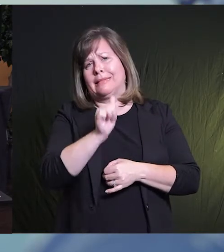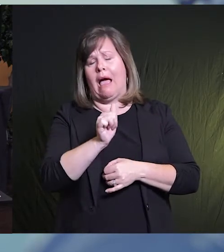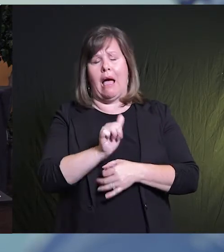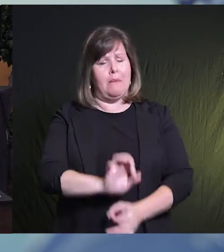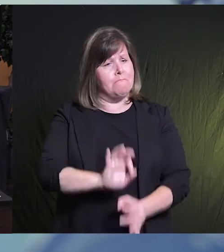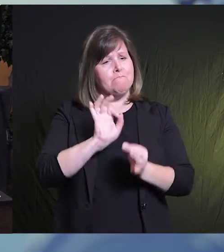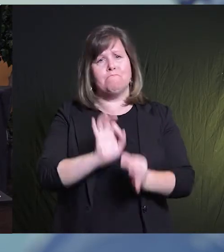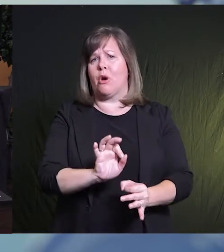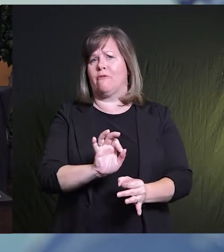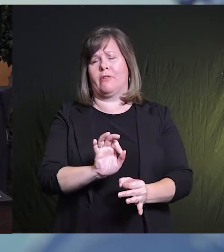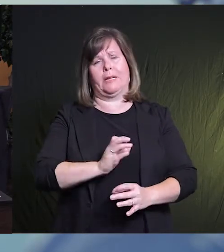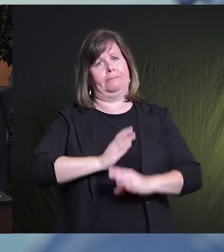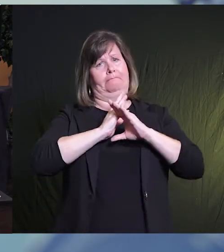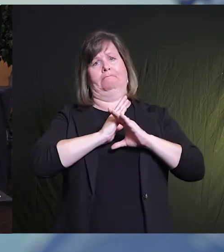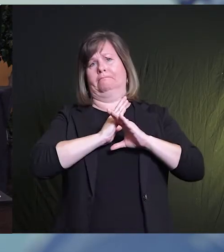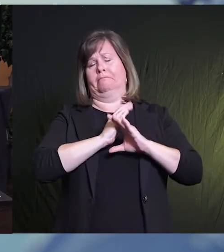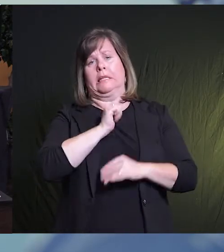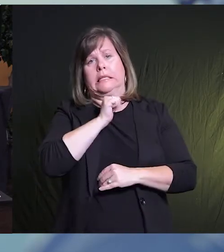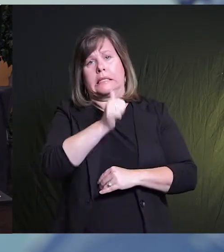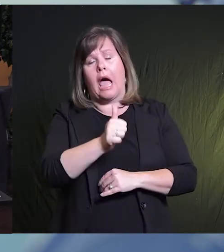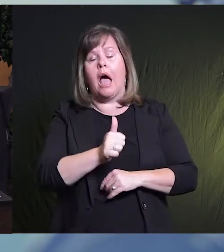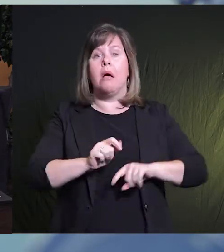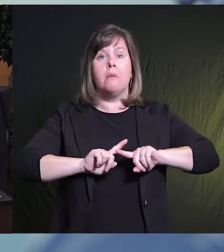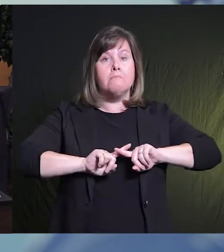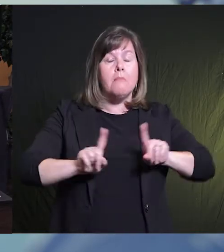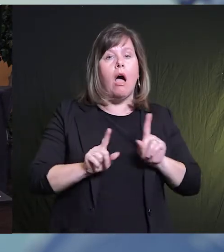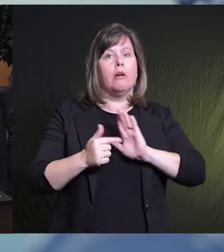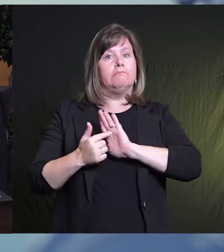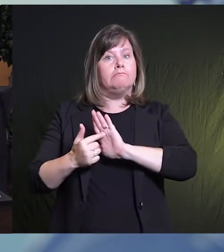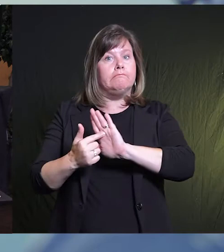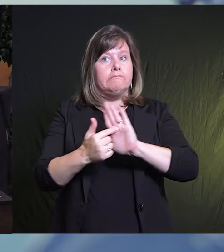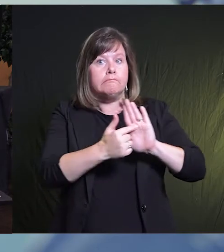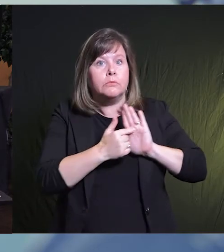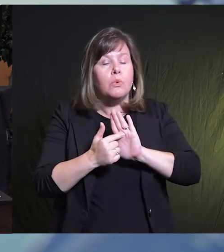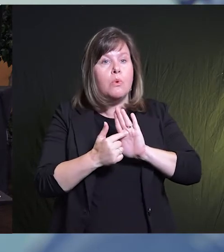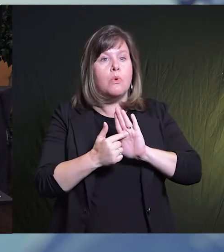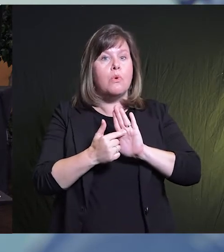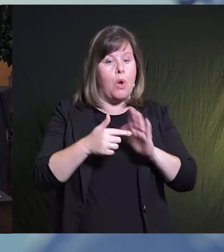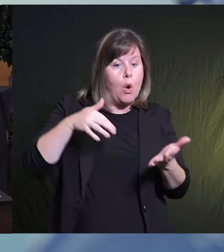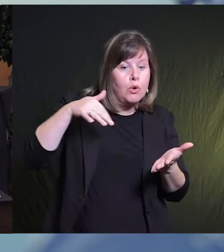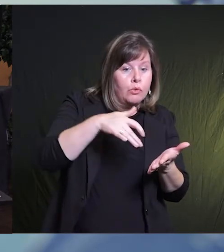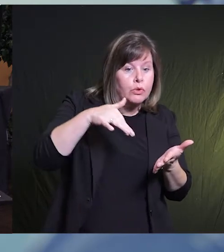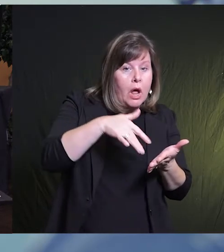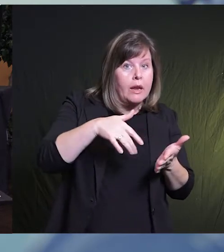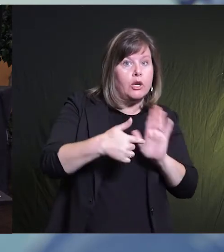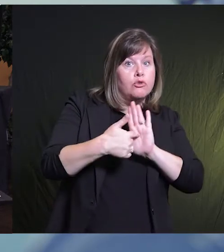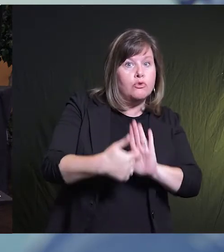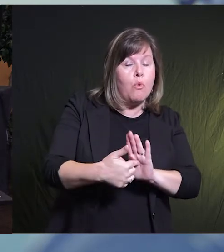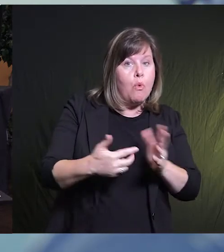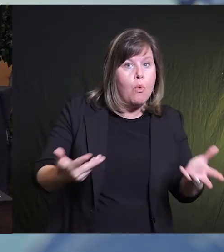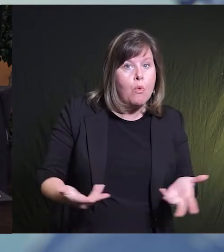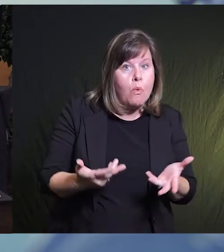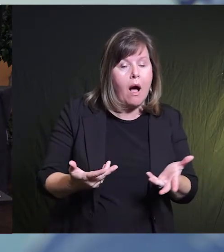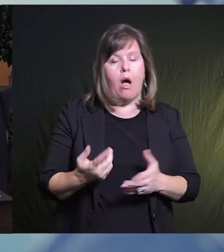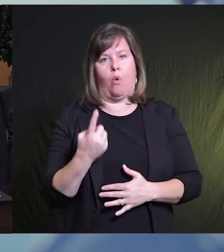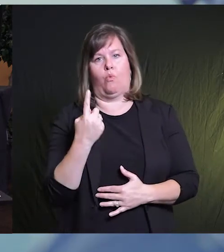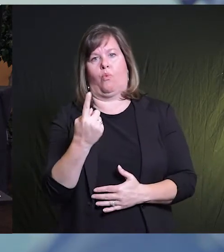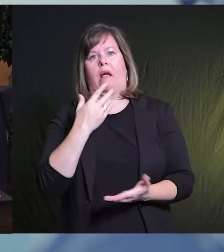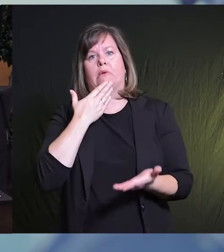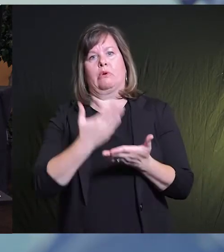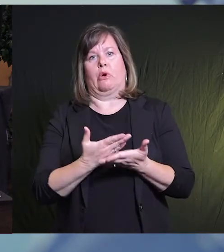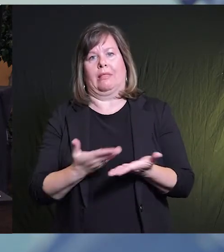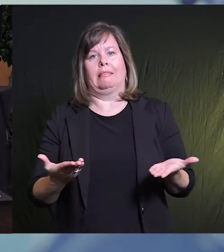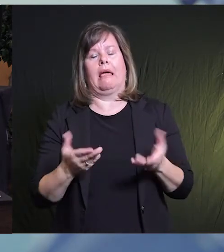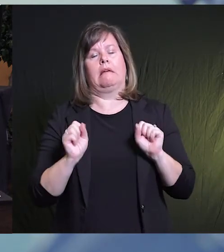fail-safe. I know that they're not perfect however they are and it's been demonstrated over and over again. One effective tool that can be